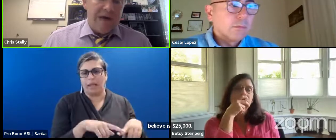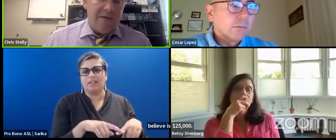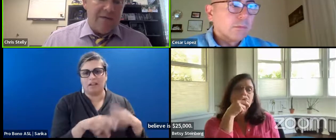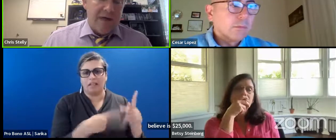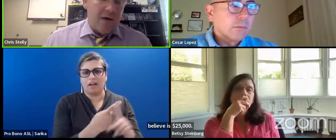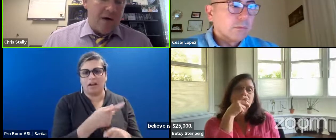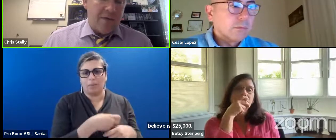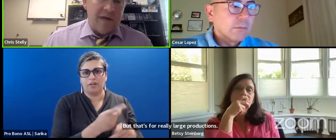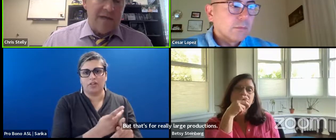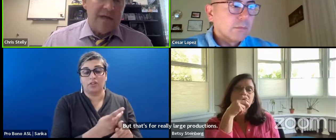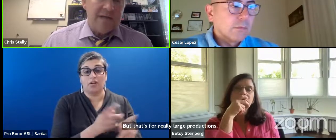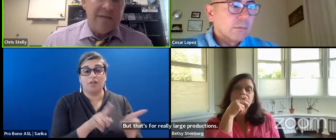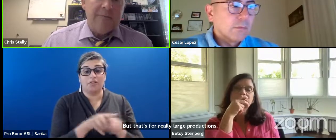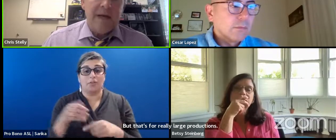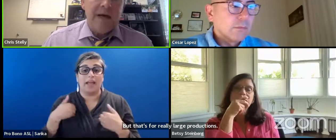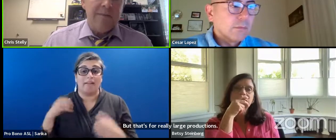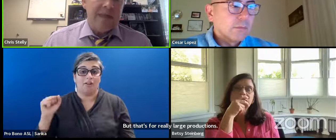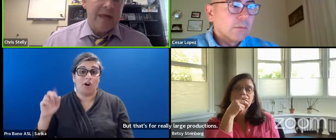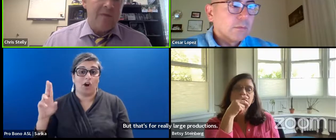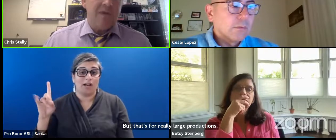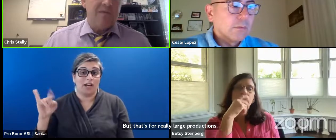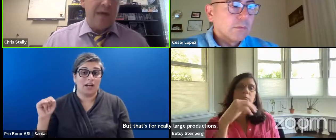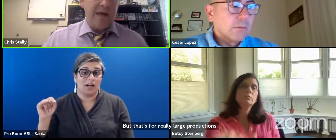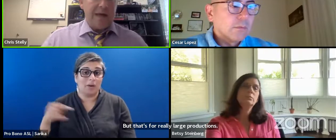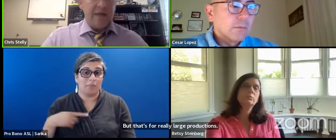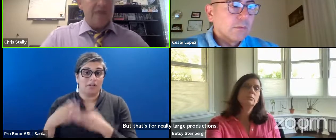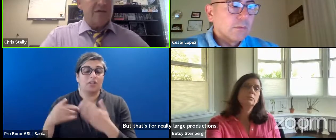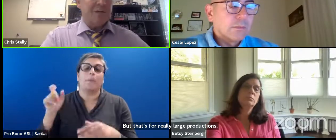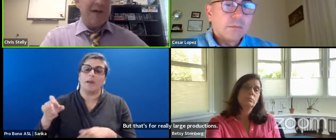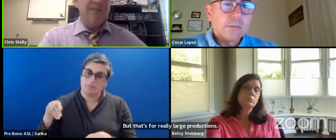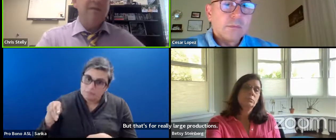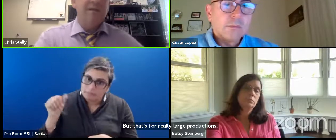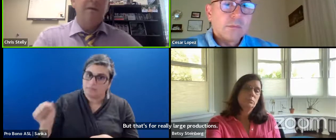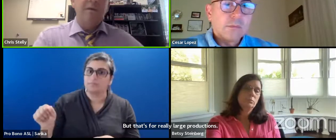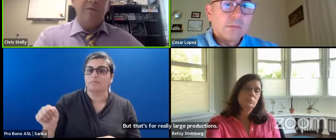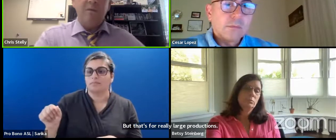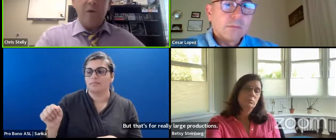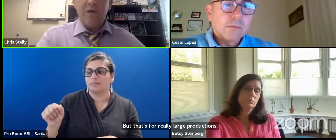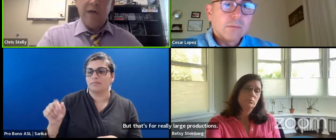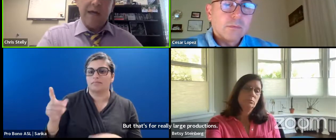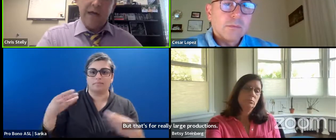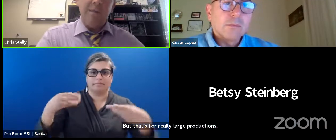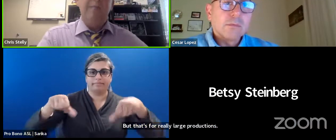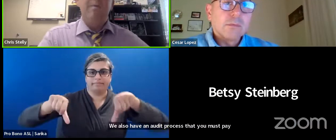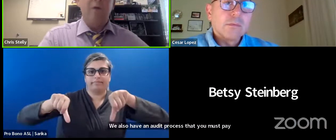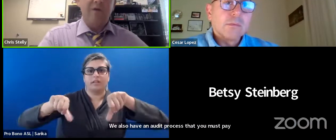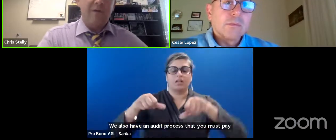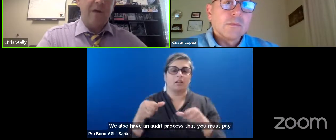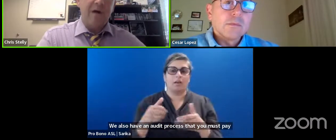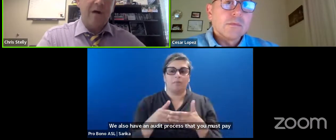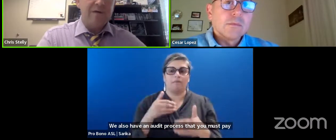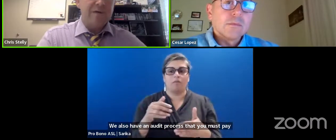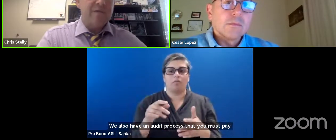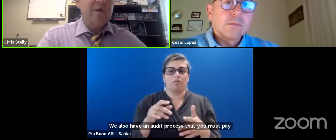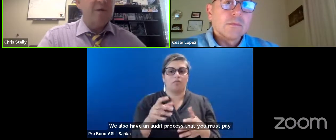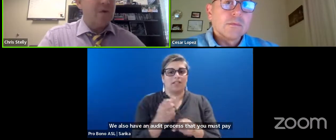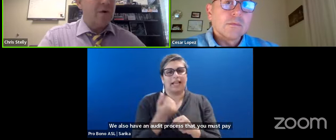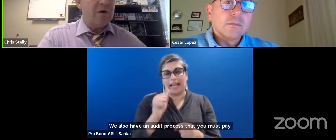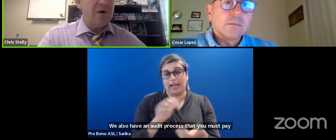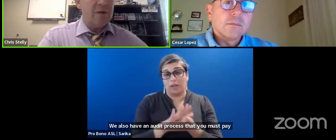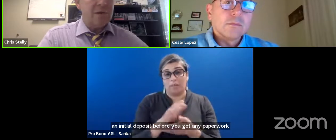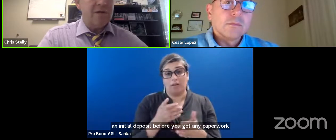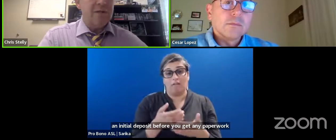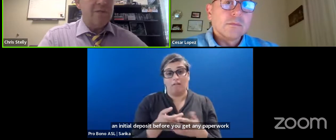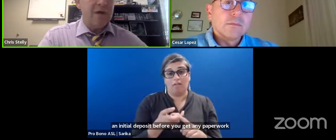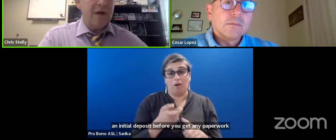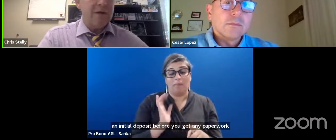also have. An audit process. Um. That you must pay. An initial deposit. Before you get any paperwork. From our office. So